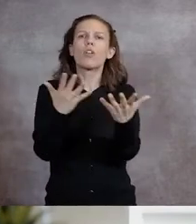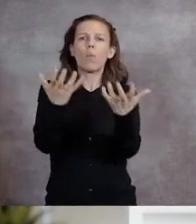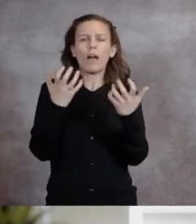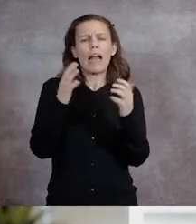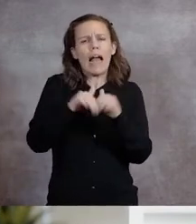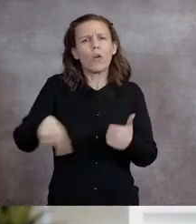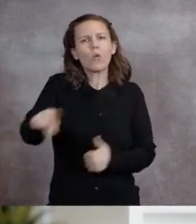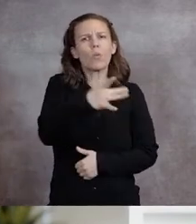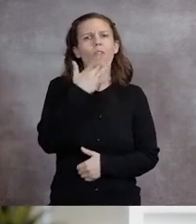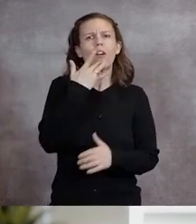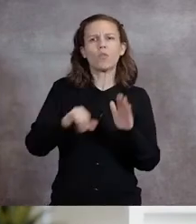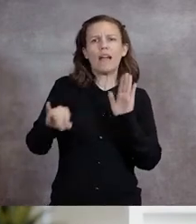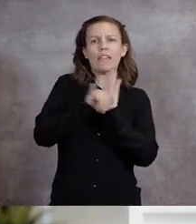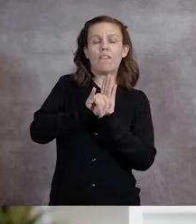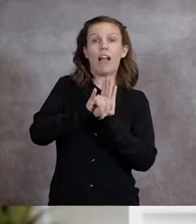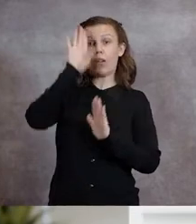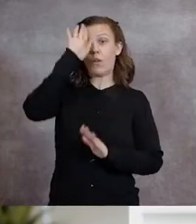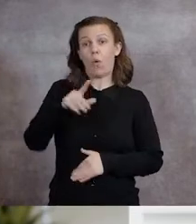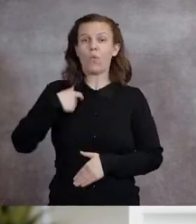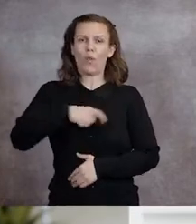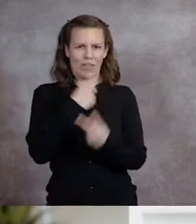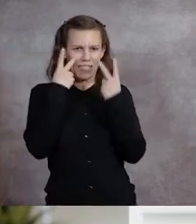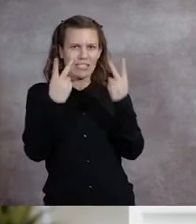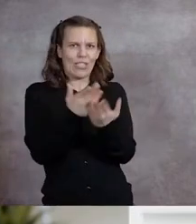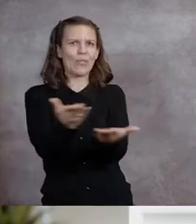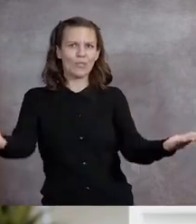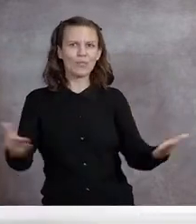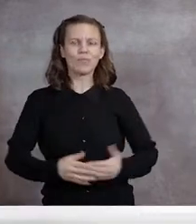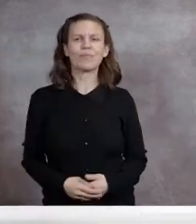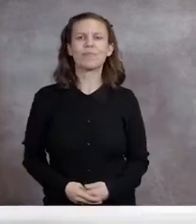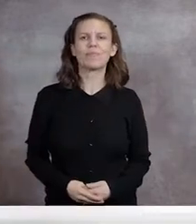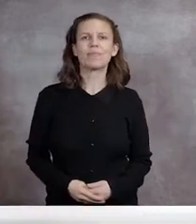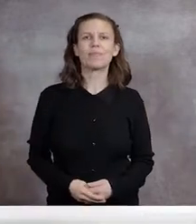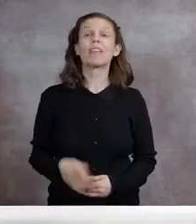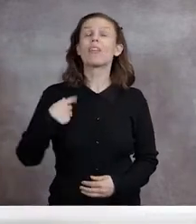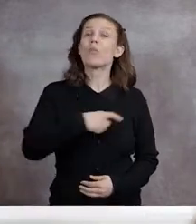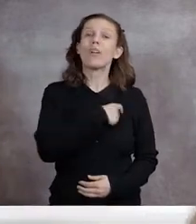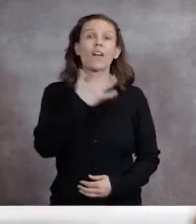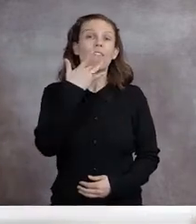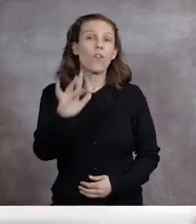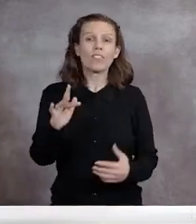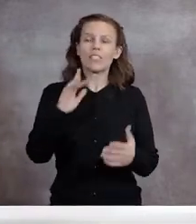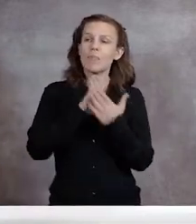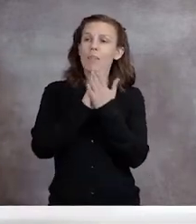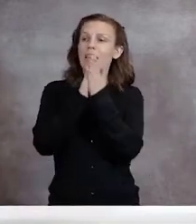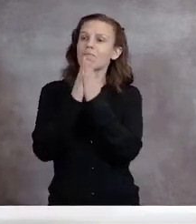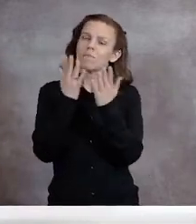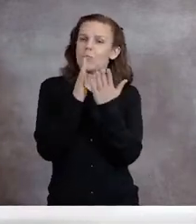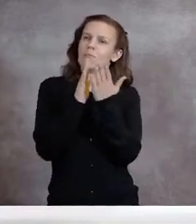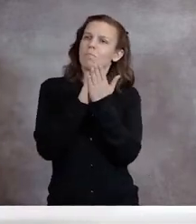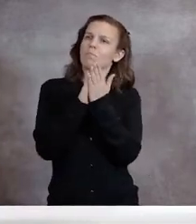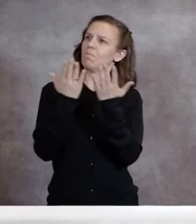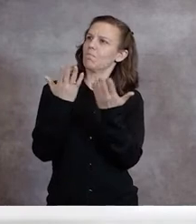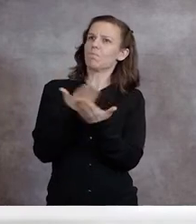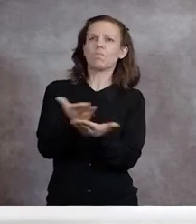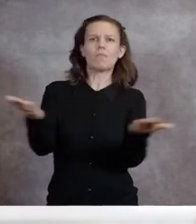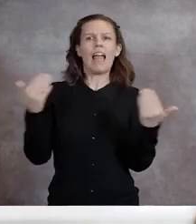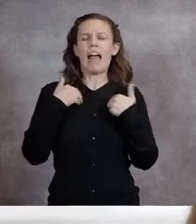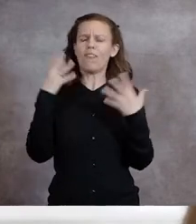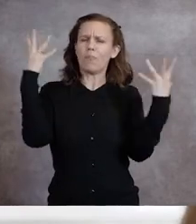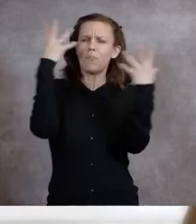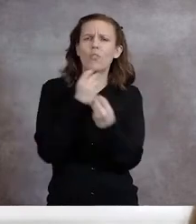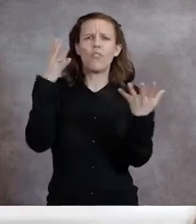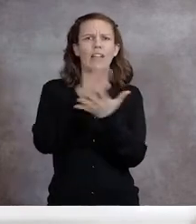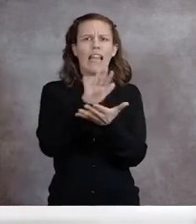to identify, know that we see you. We are fortunate to be home to some of the most beautiful campuses